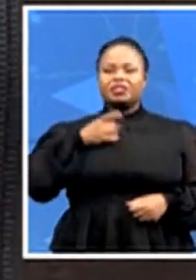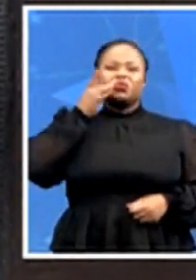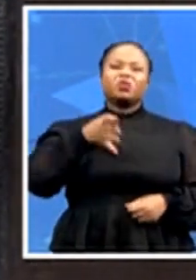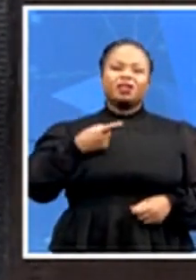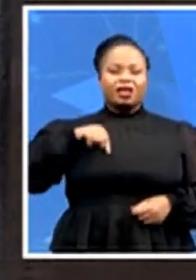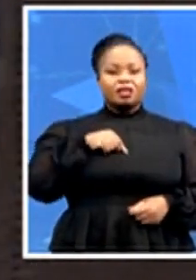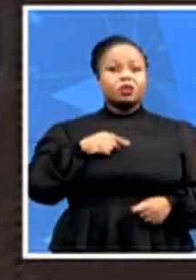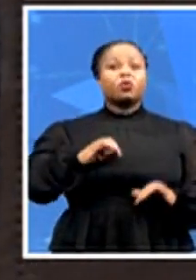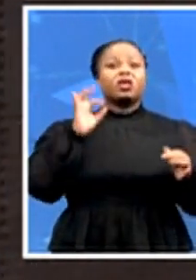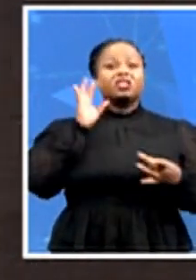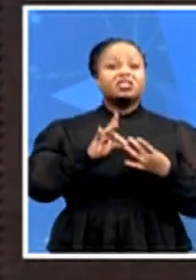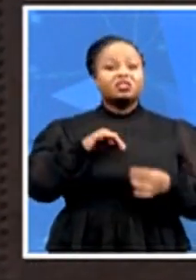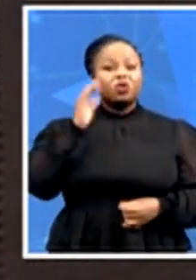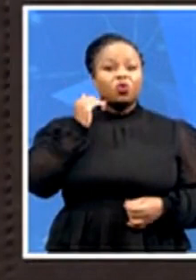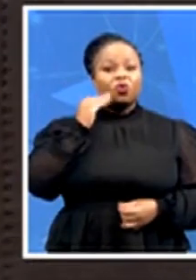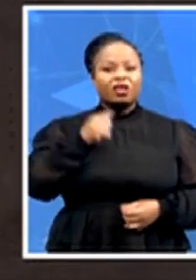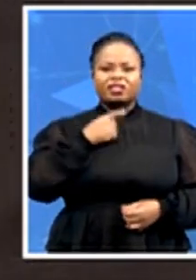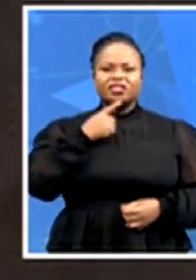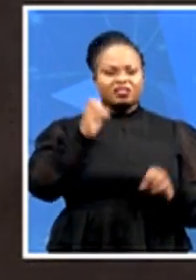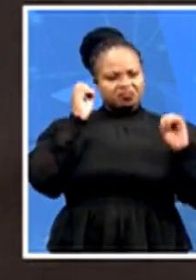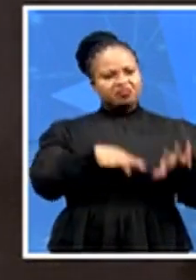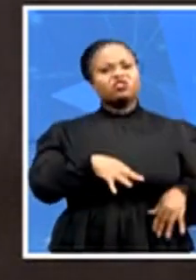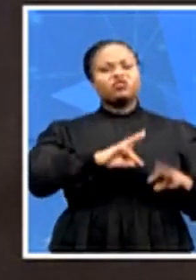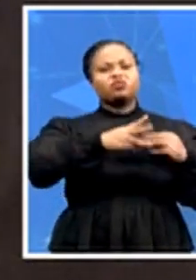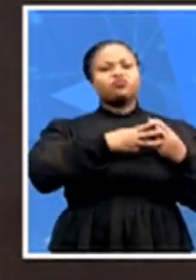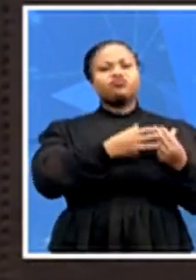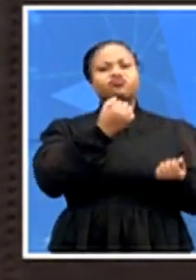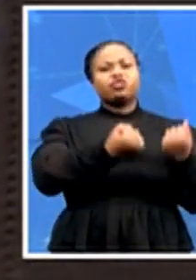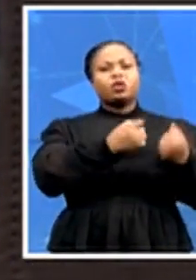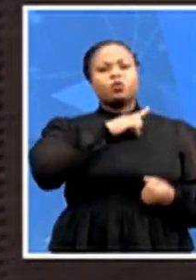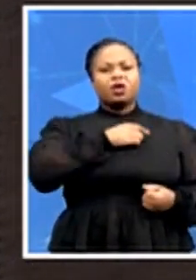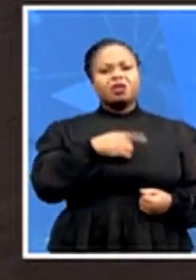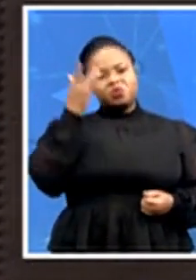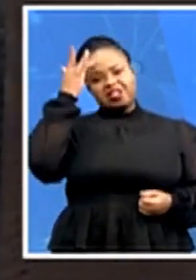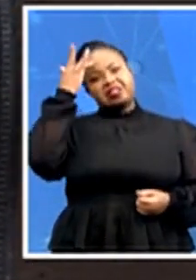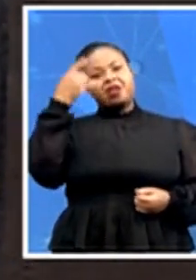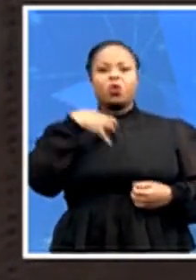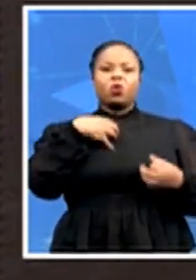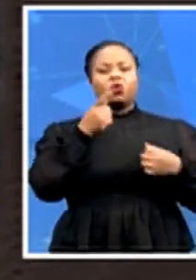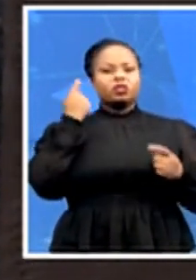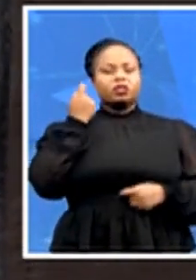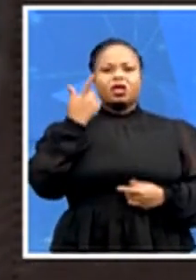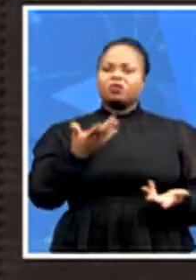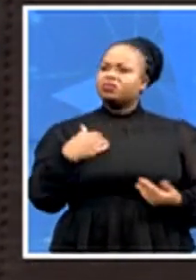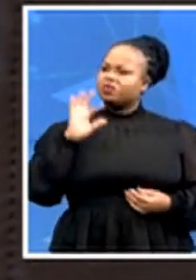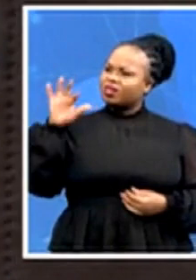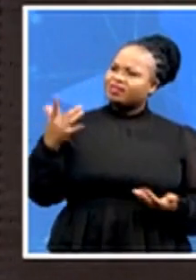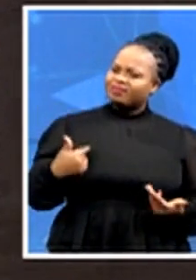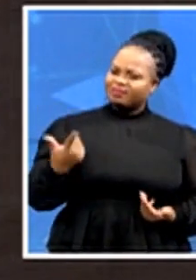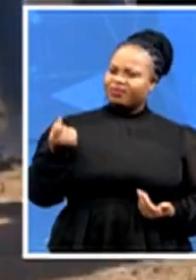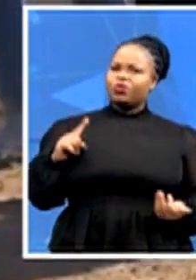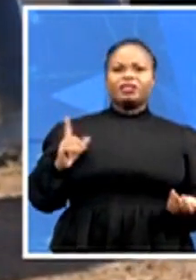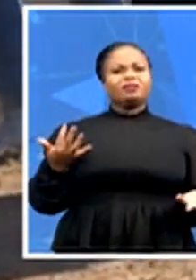will rot in jail, because we do as we please in town. We kept on asking, what is it that we have done? But they never